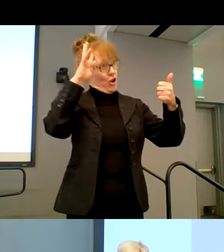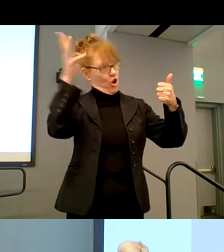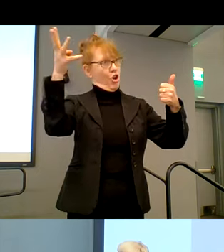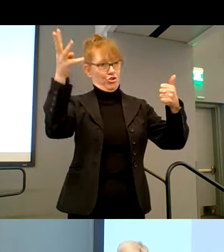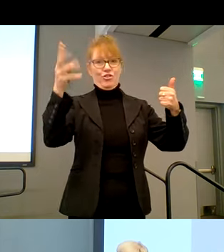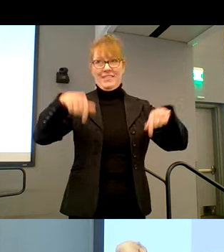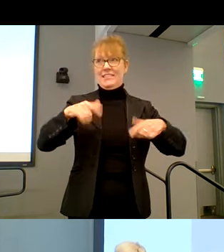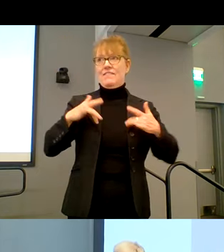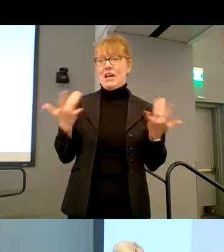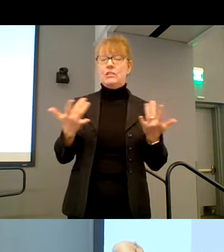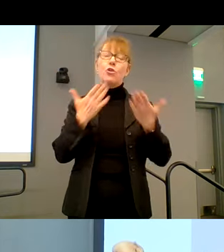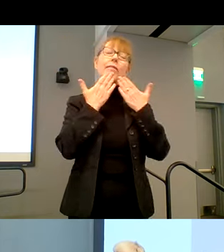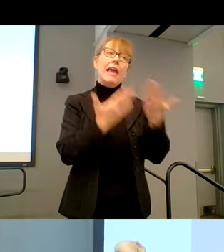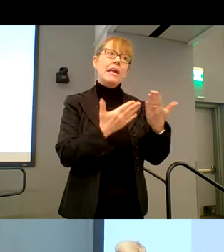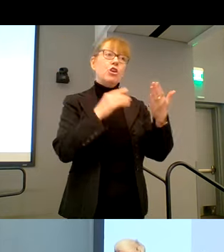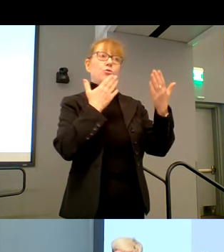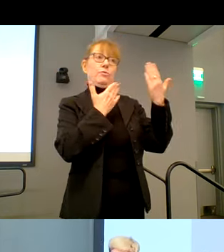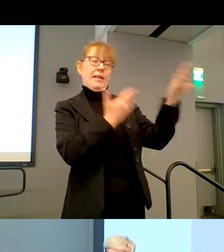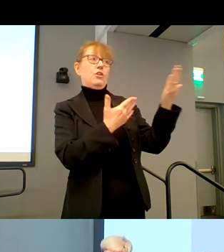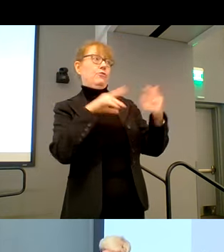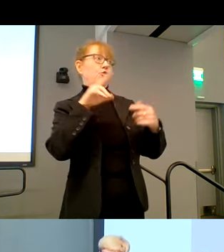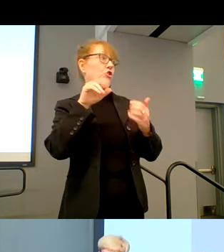So thank you to the New England ADA Center.